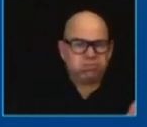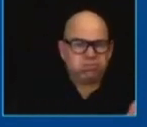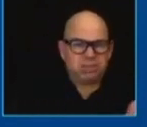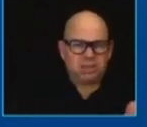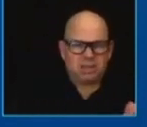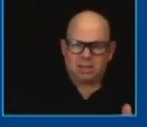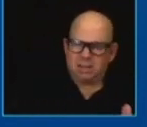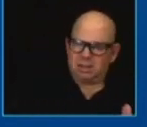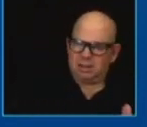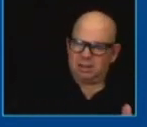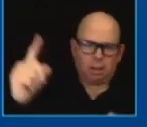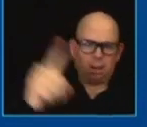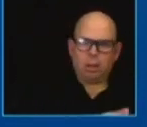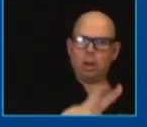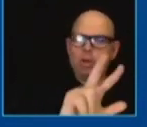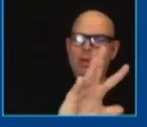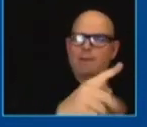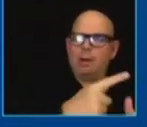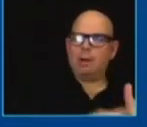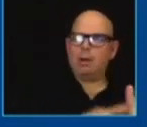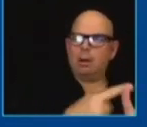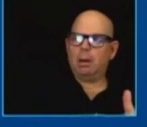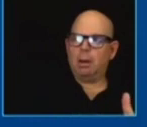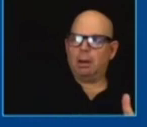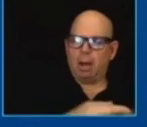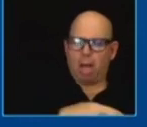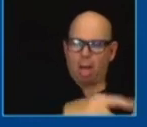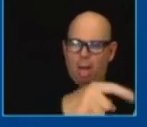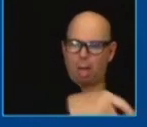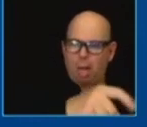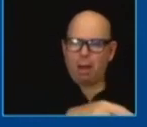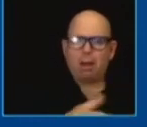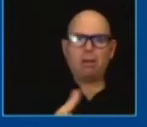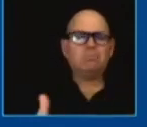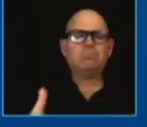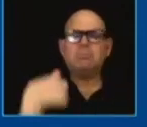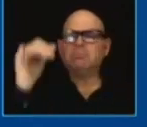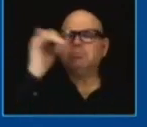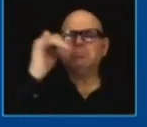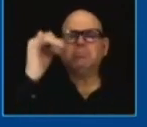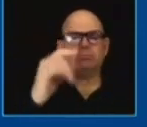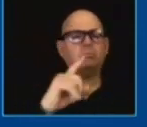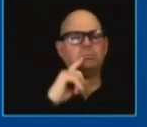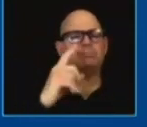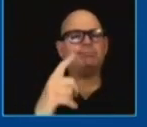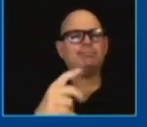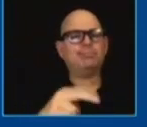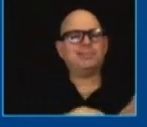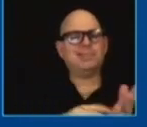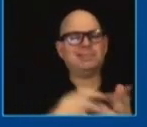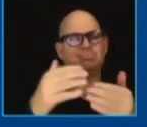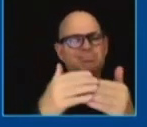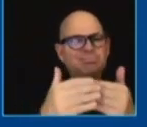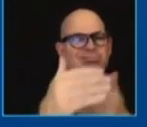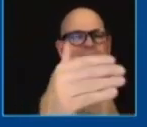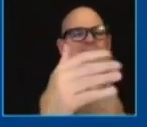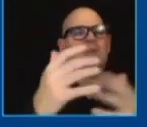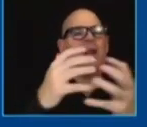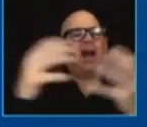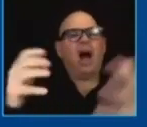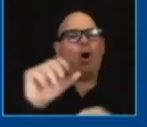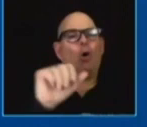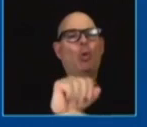lives and look of course you know we've got a lot of work to do to protect the sacred right to vote but before i look